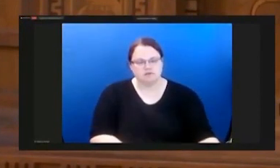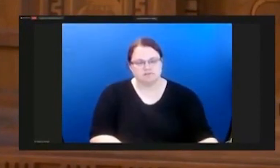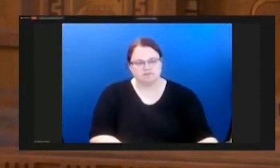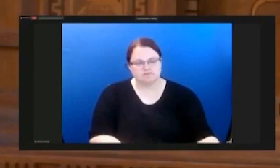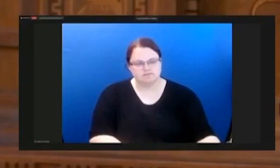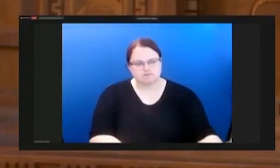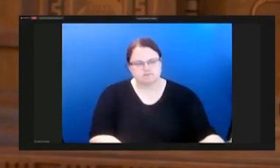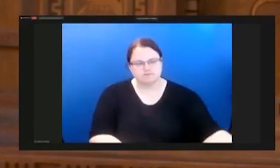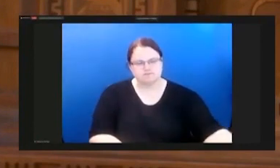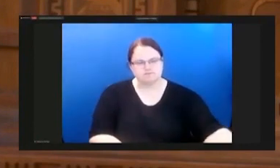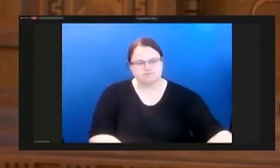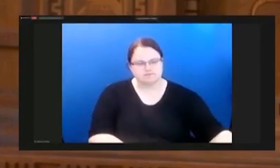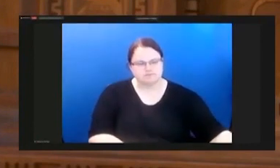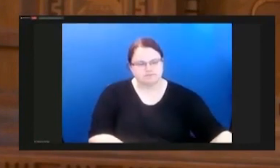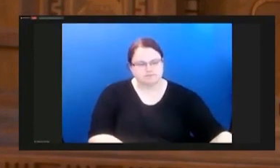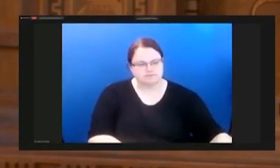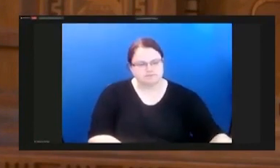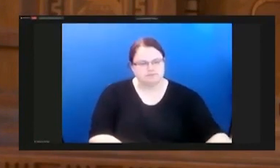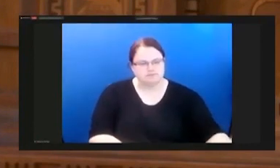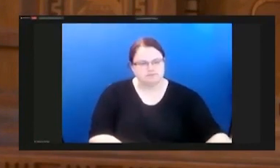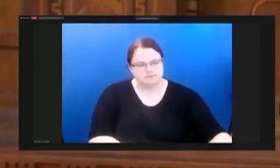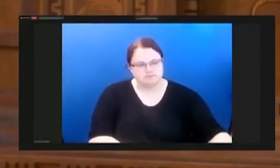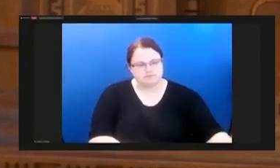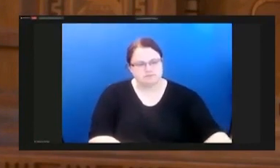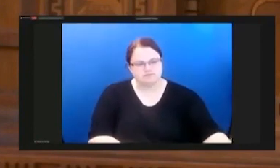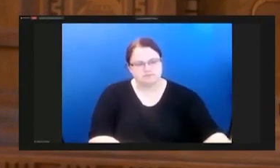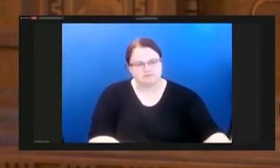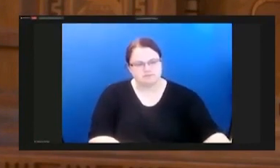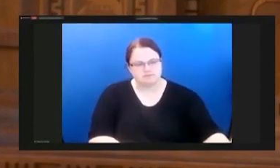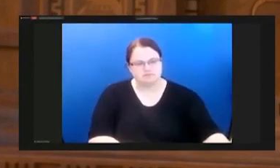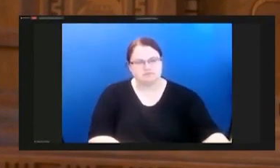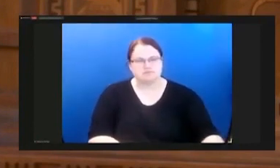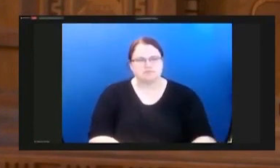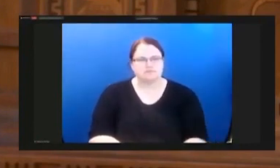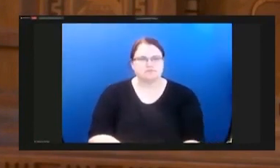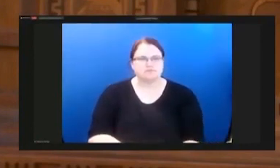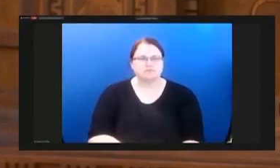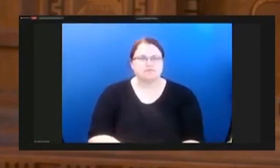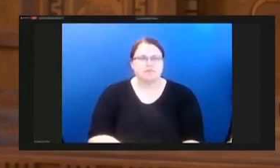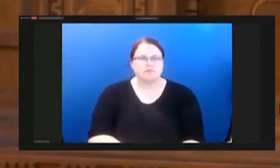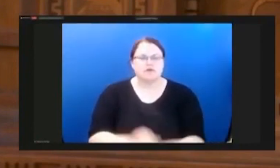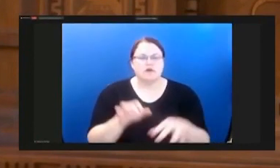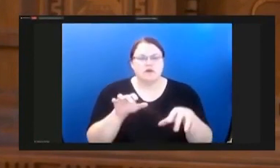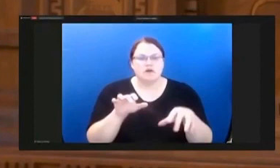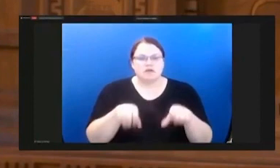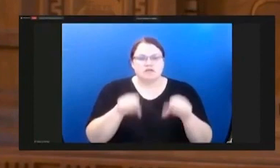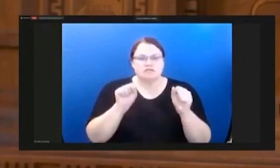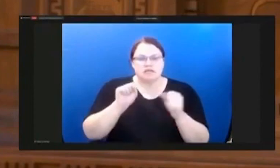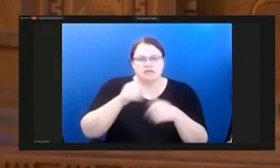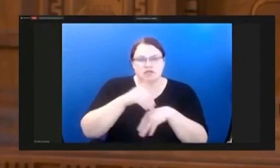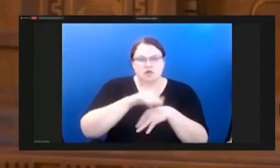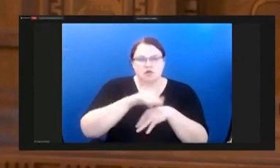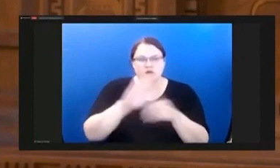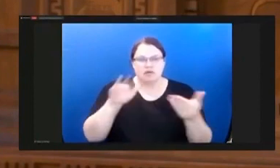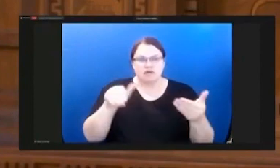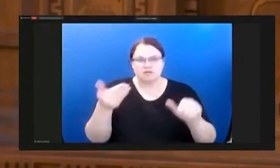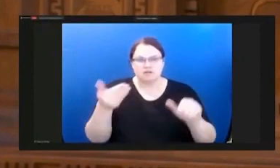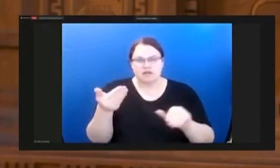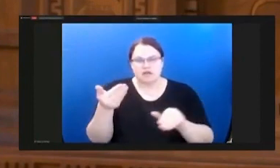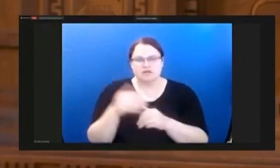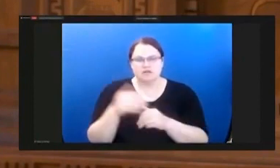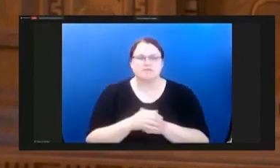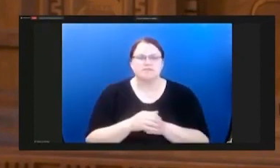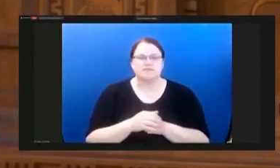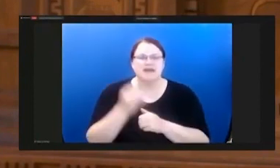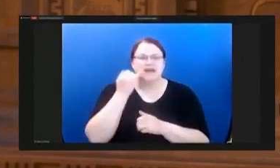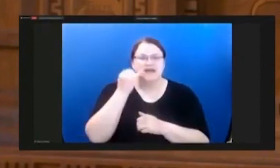Proverbs 24, 11. So, those who are being taken away to death. Hold back those who are stumbling to the slaughter. If you